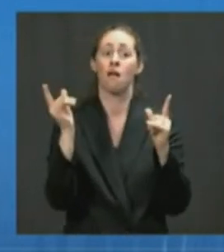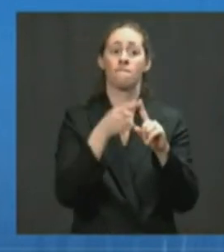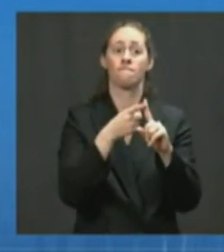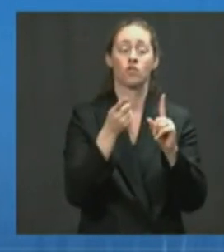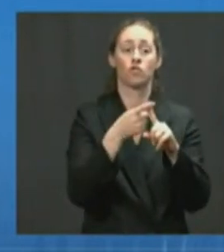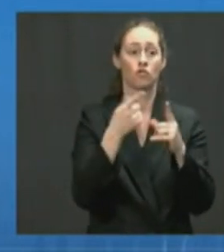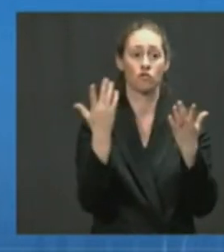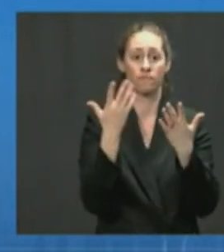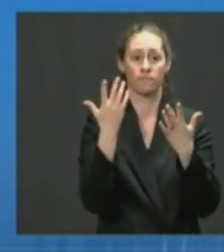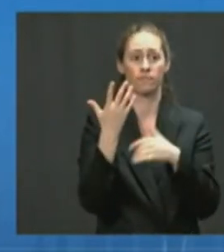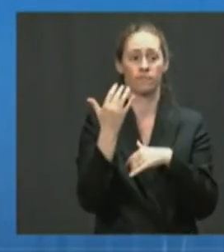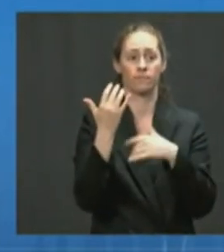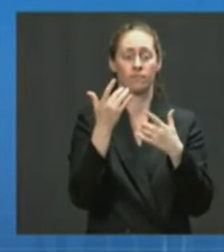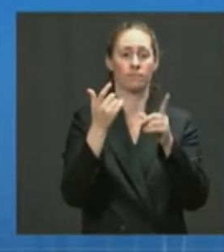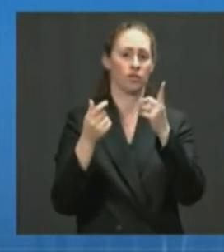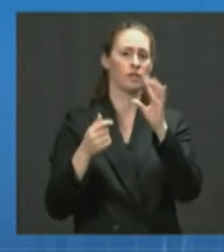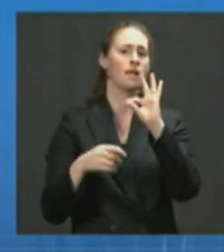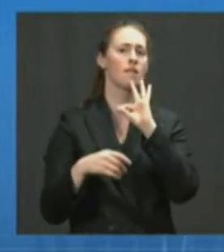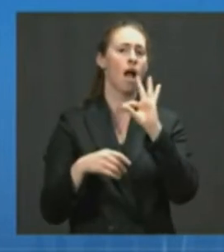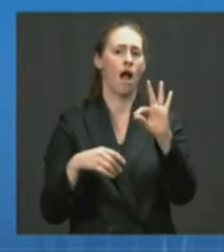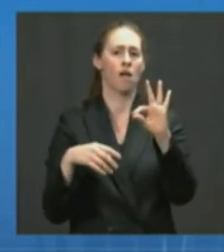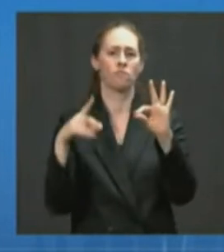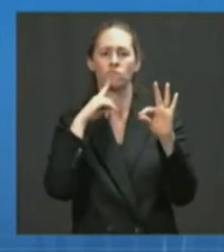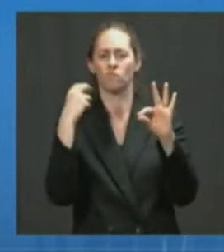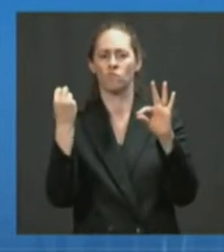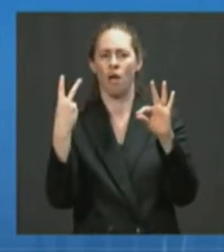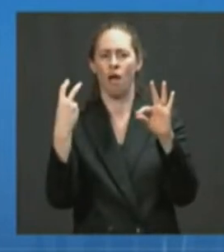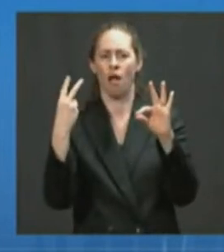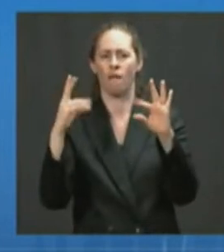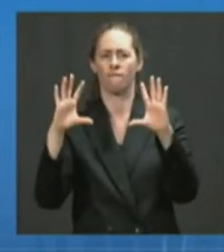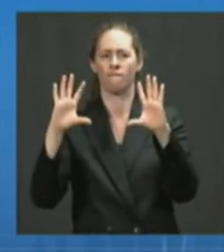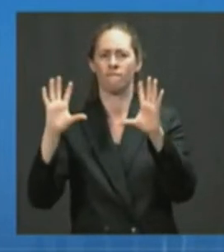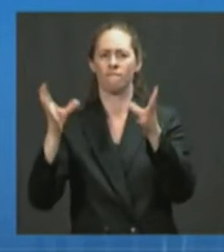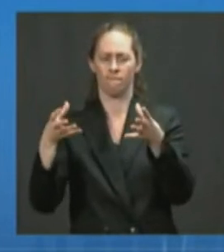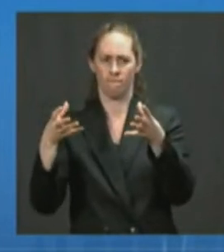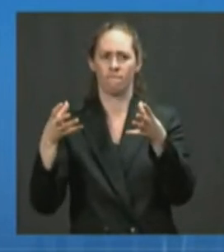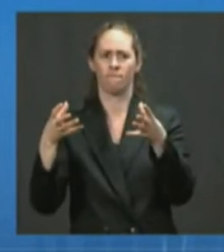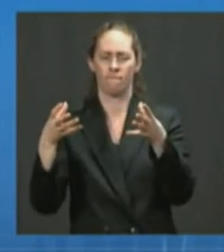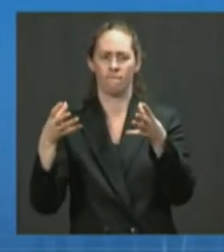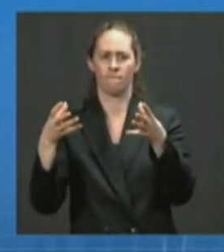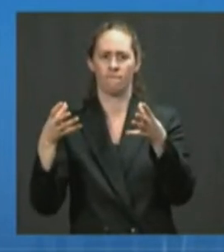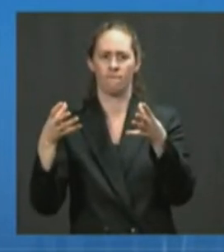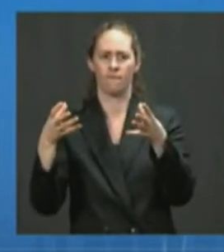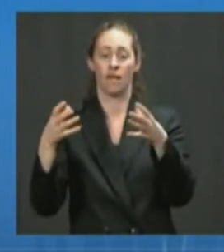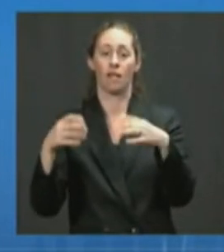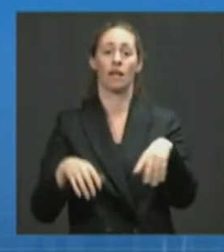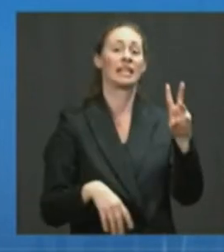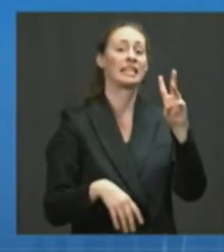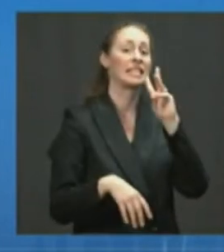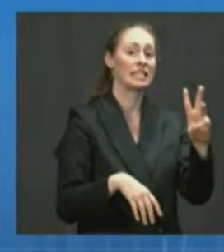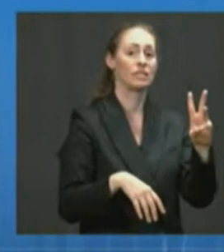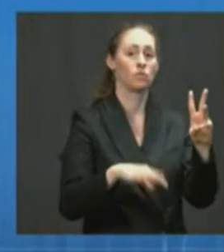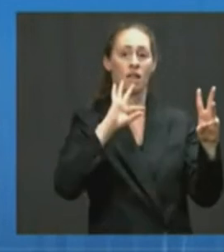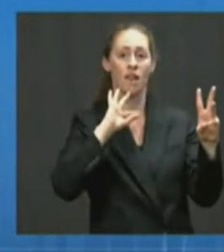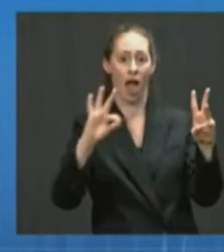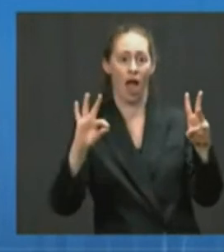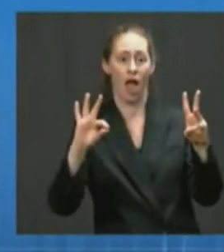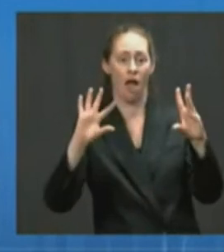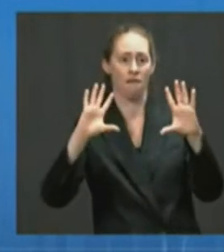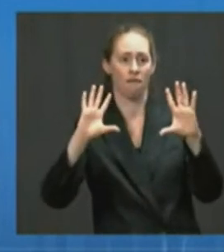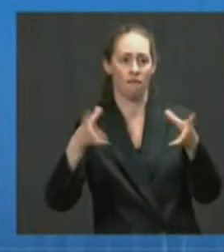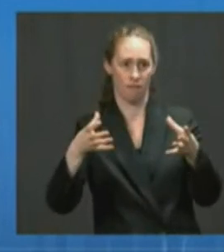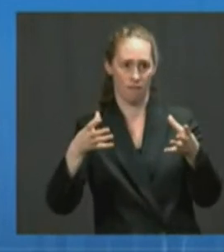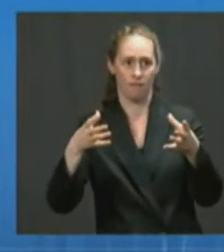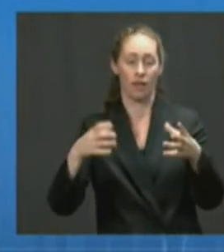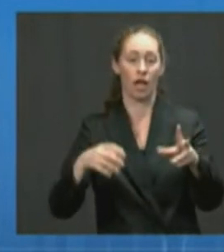old, nine to six, six to two, and then six months to two years. The data are being collected right now. Ultimately,